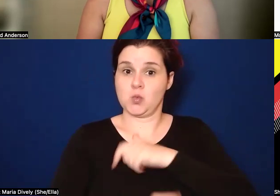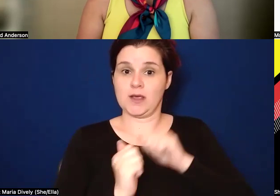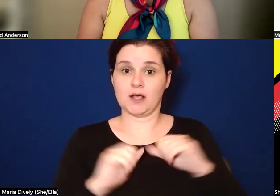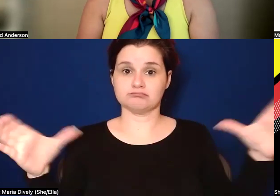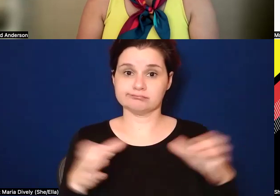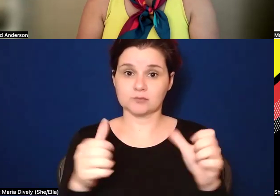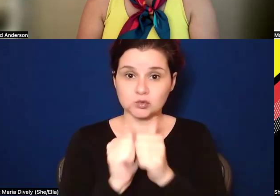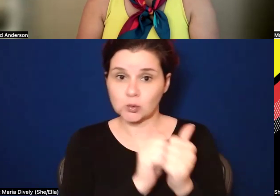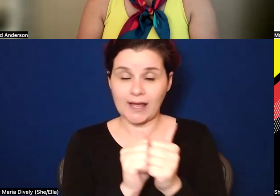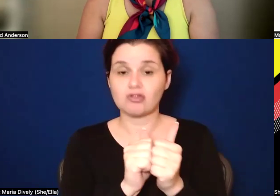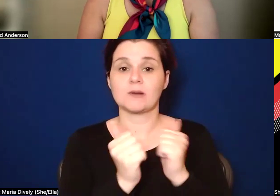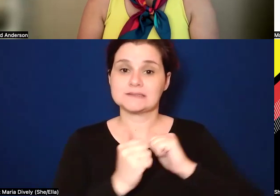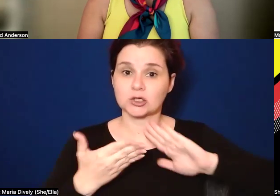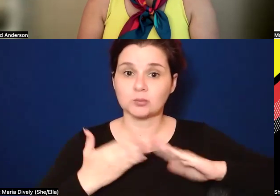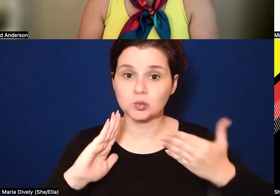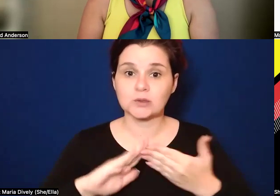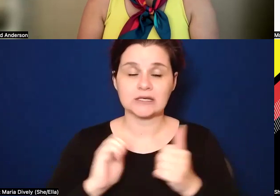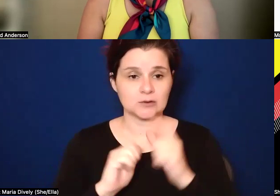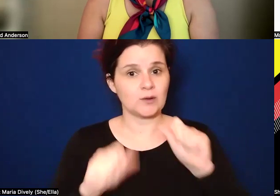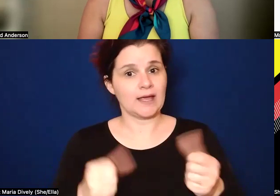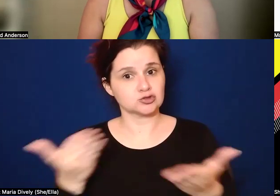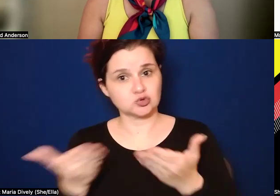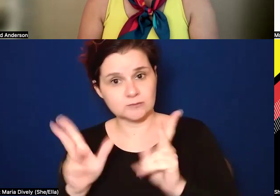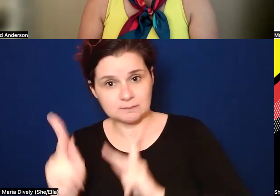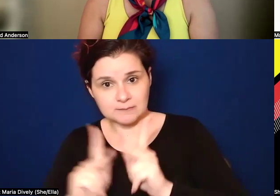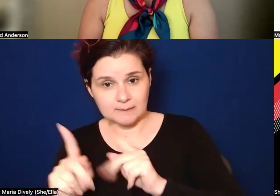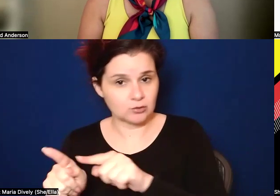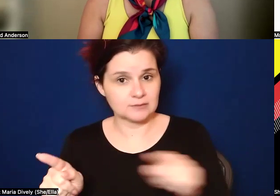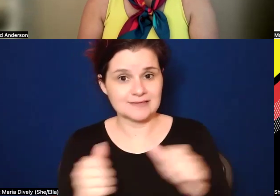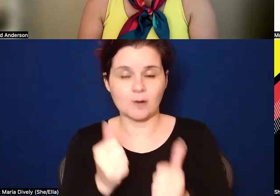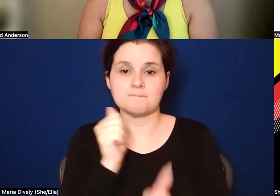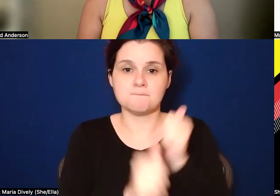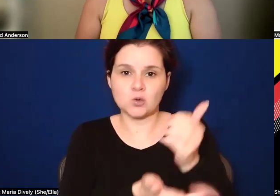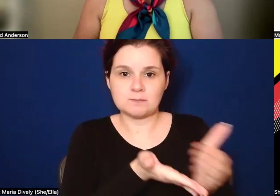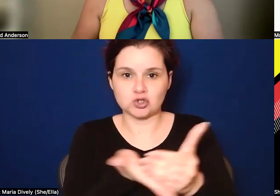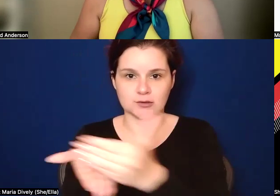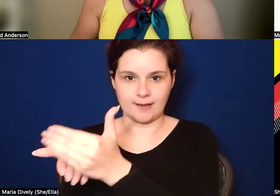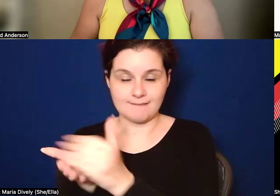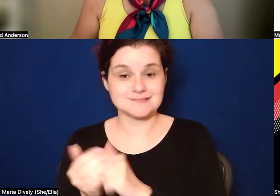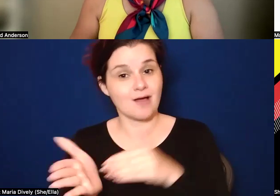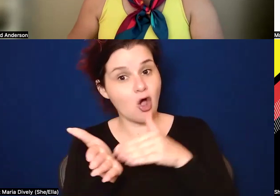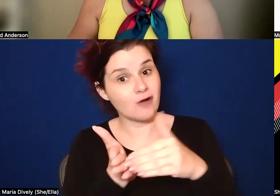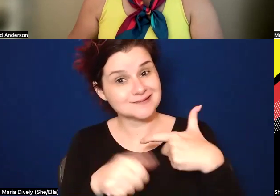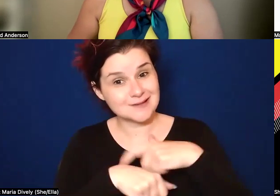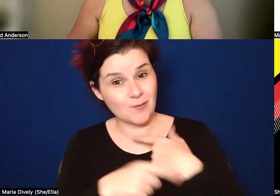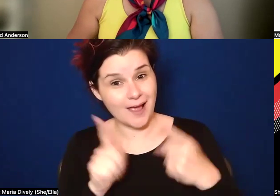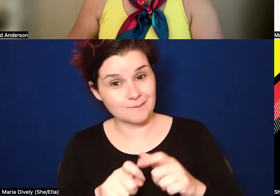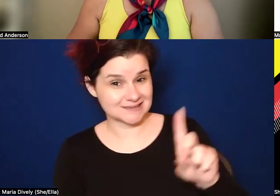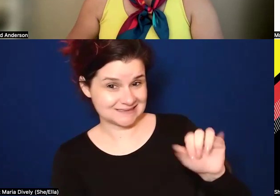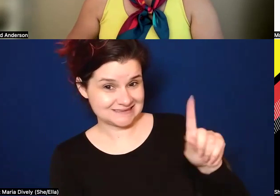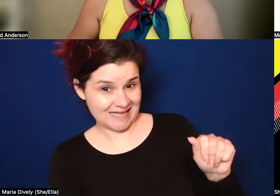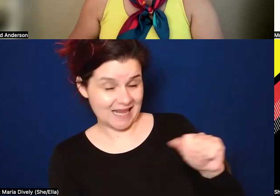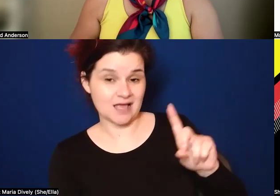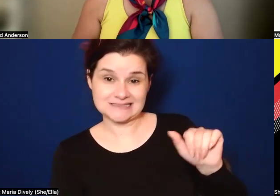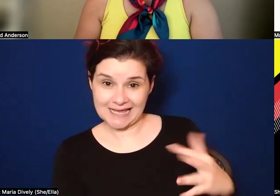together as a community, um, to serve the folks who are most marginalized. So oftentimes like with data, um, and data